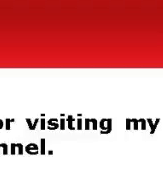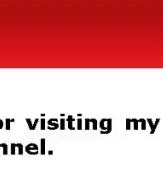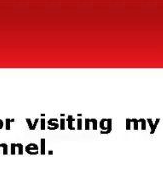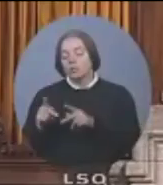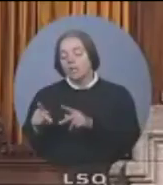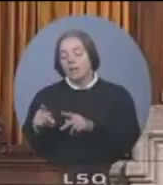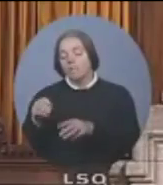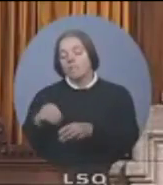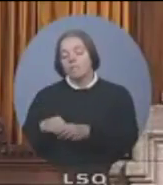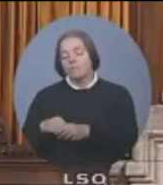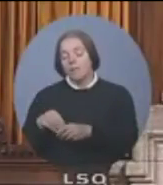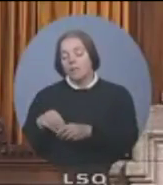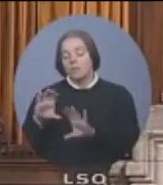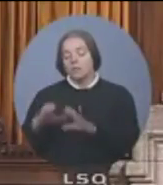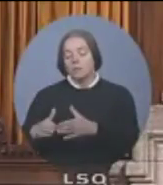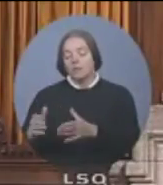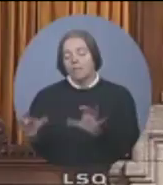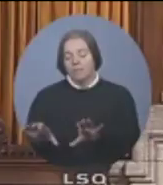Mr.